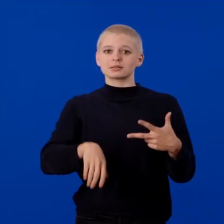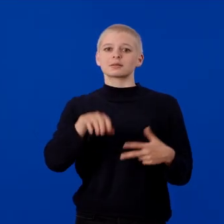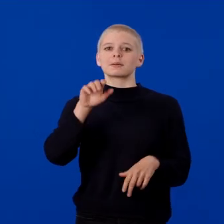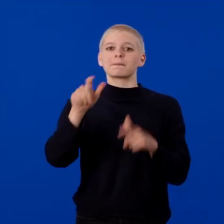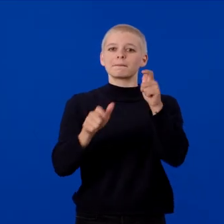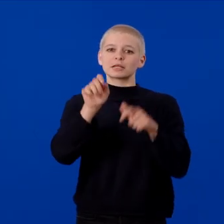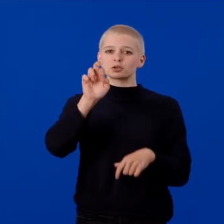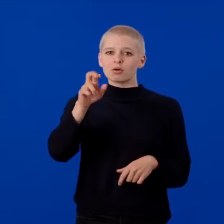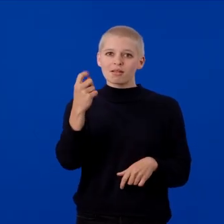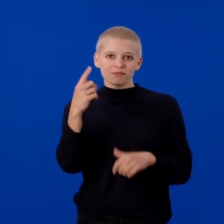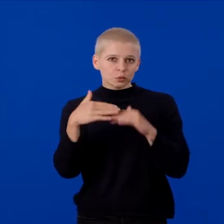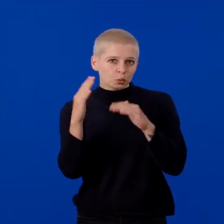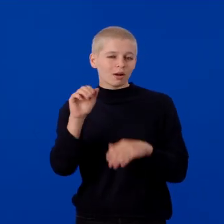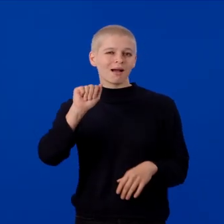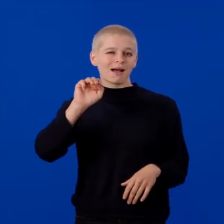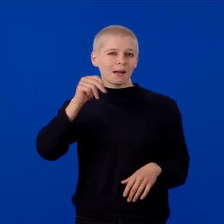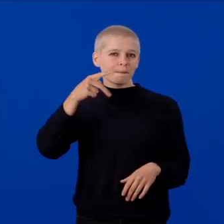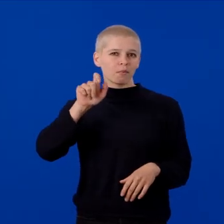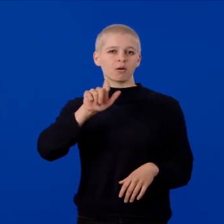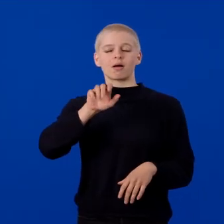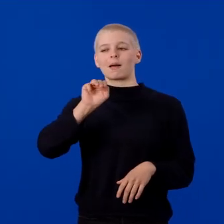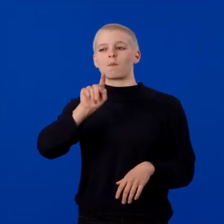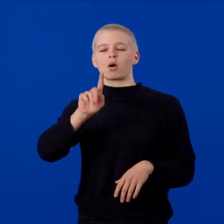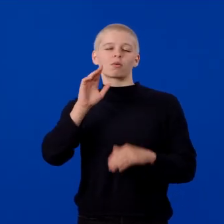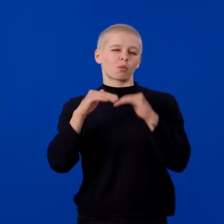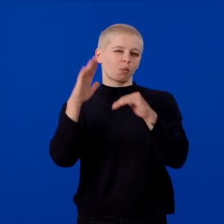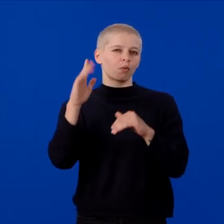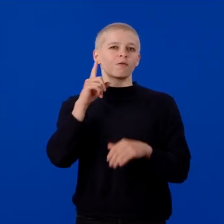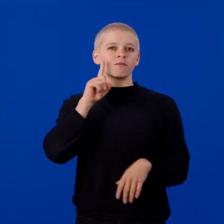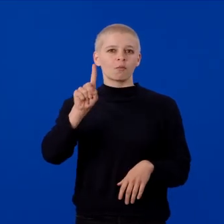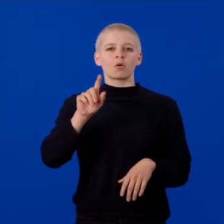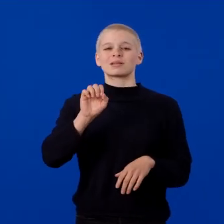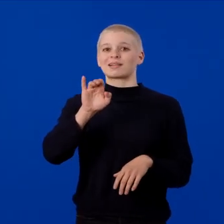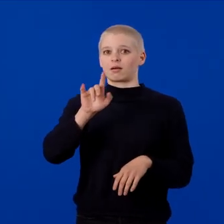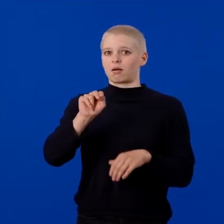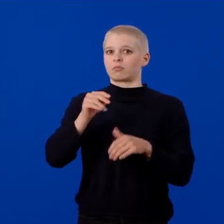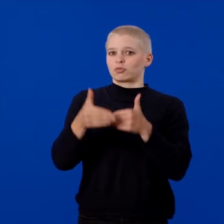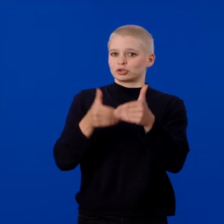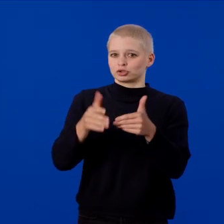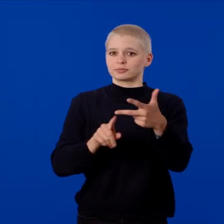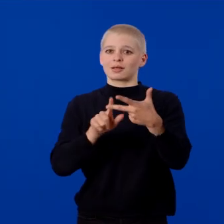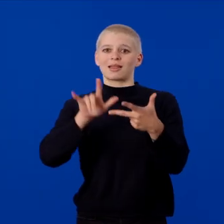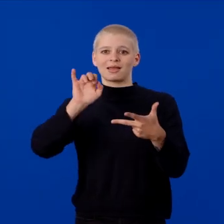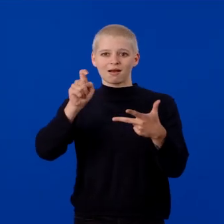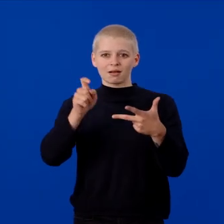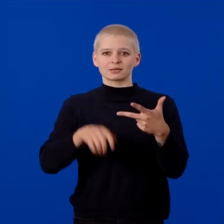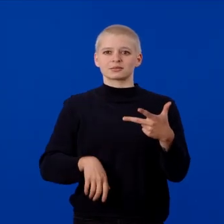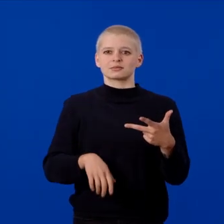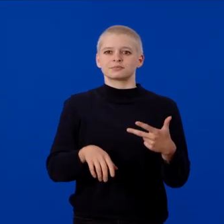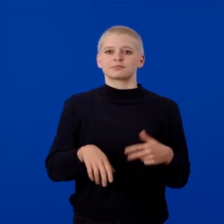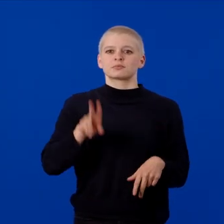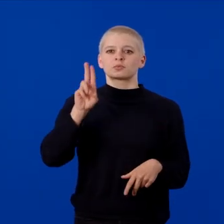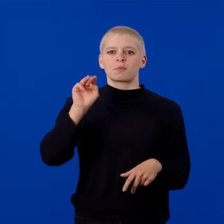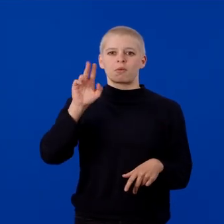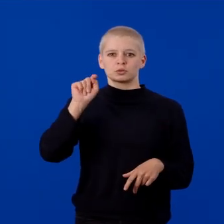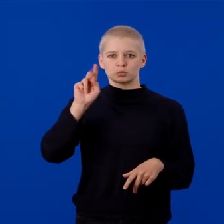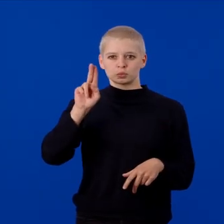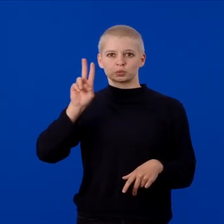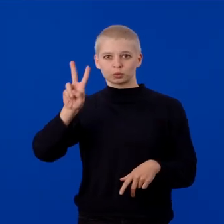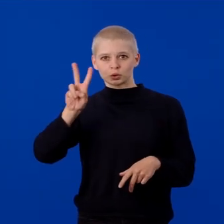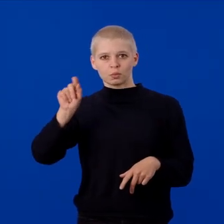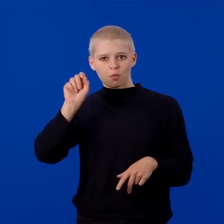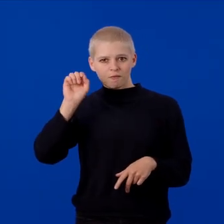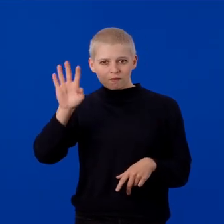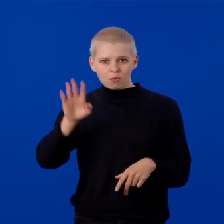M1 or newer for silicone-based processors. Linux 22.4 or Ubuntu 24.04, an